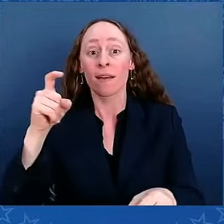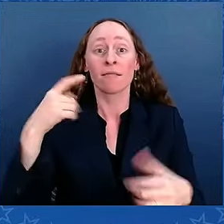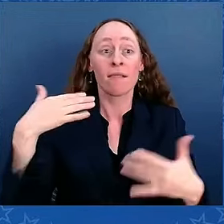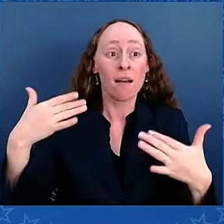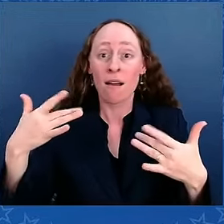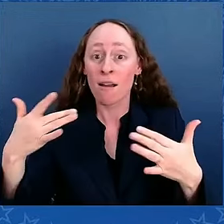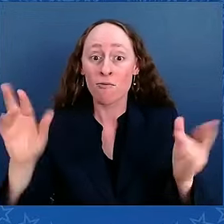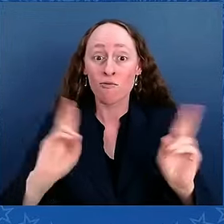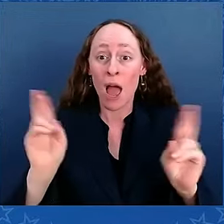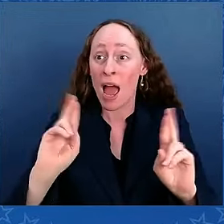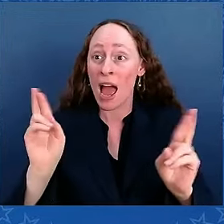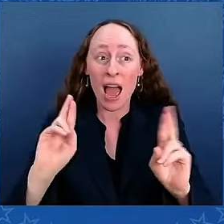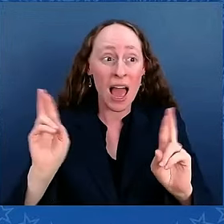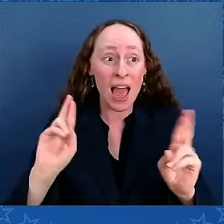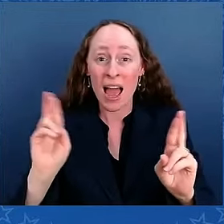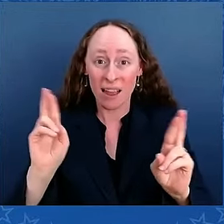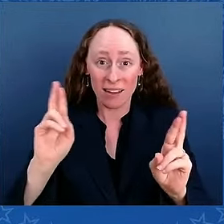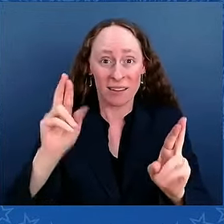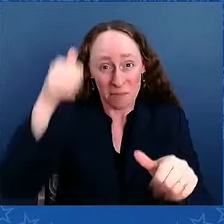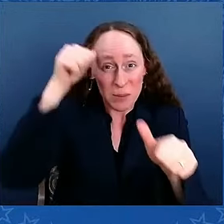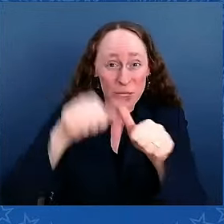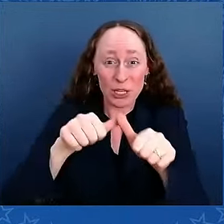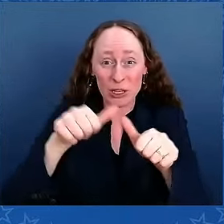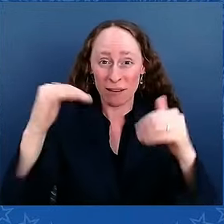tie-breaking vote. So...